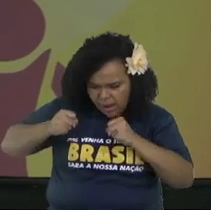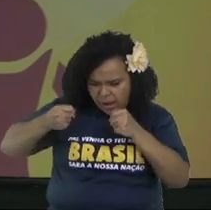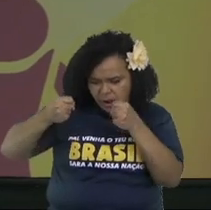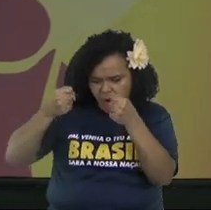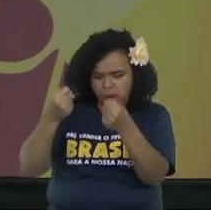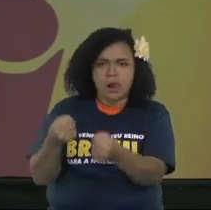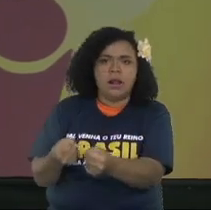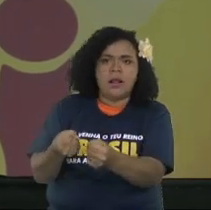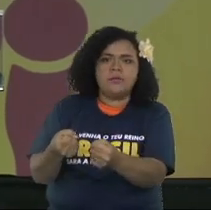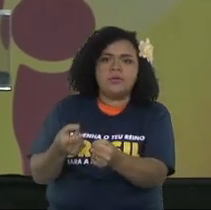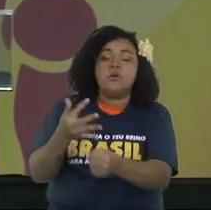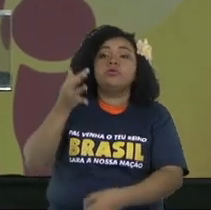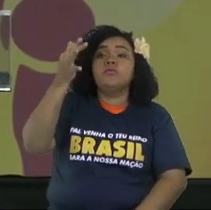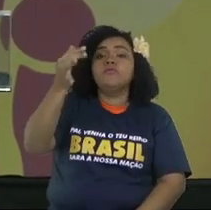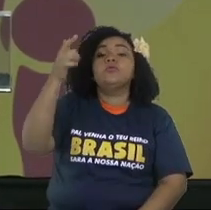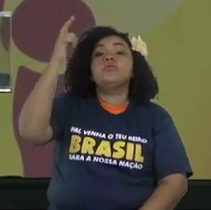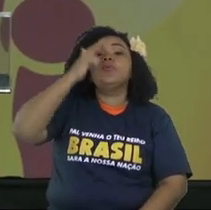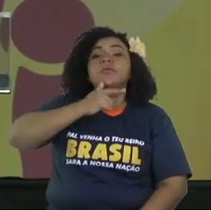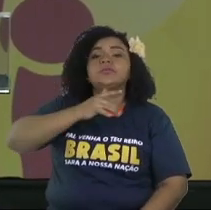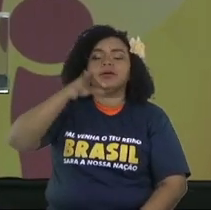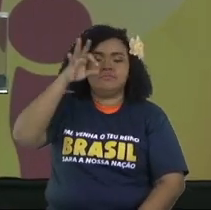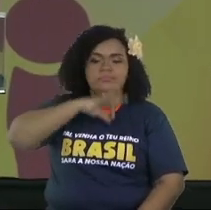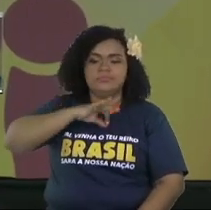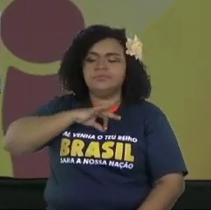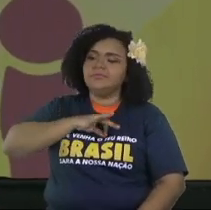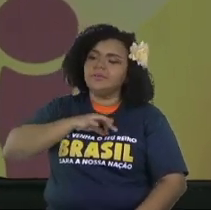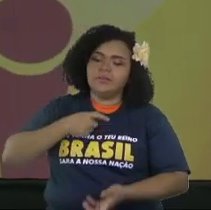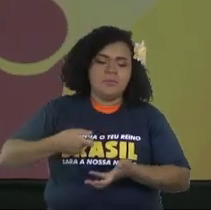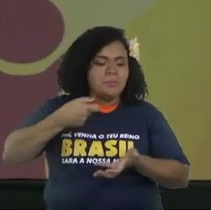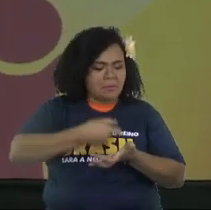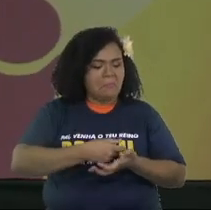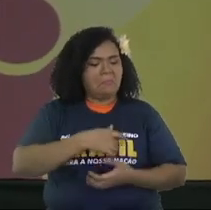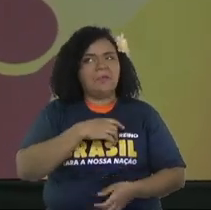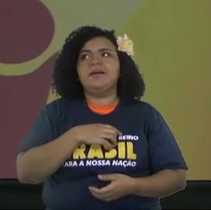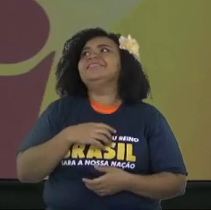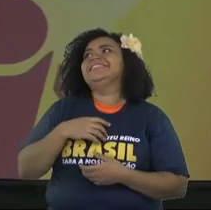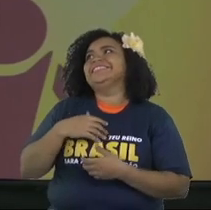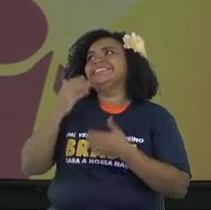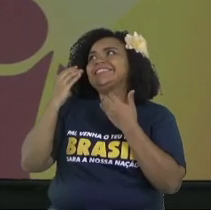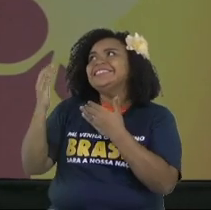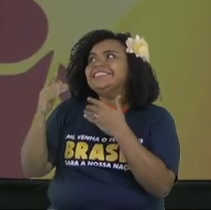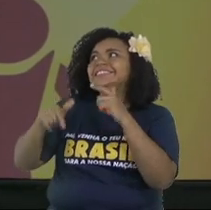All toil there is profit. In all toil there is profit.